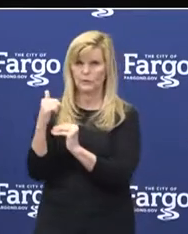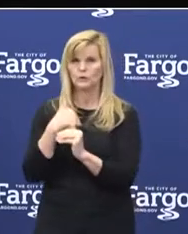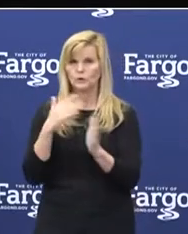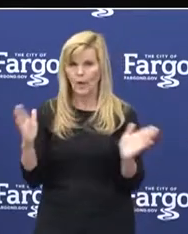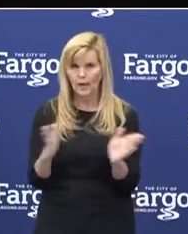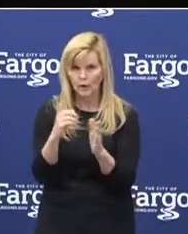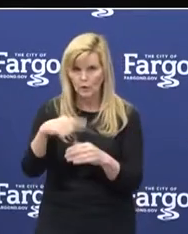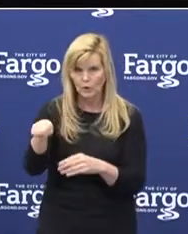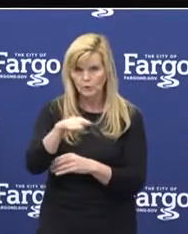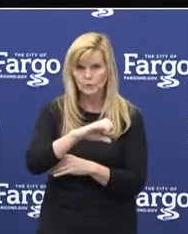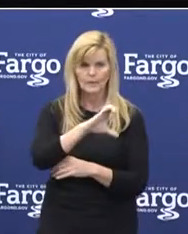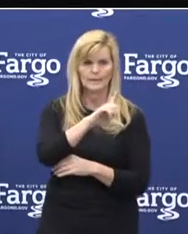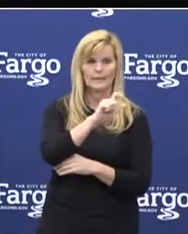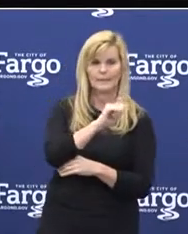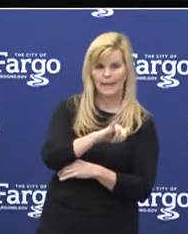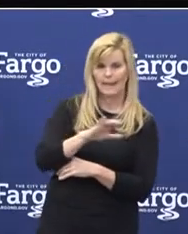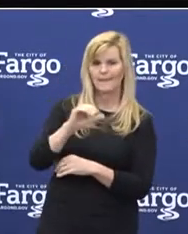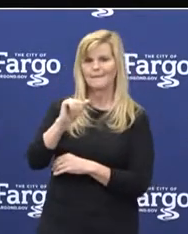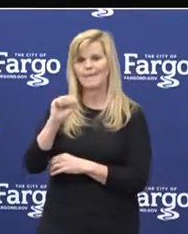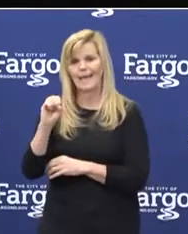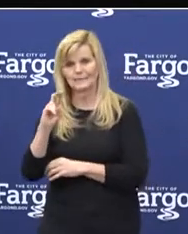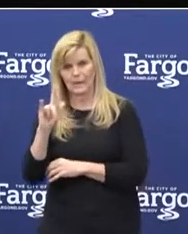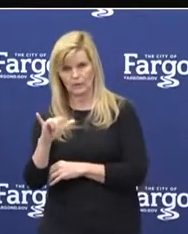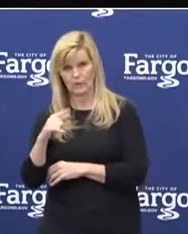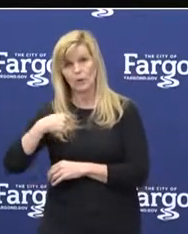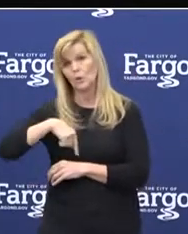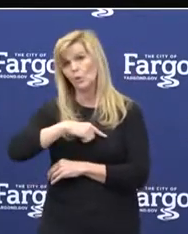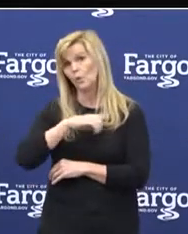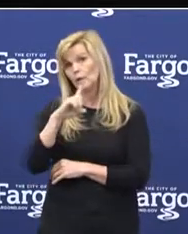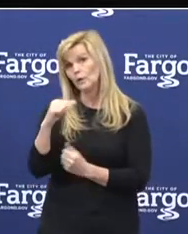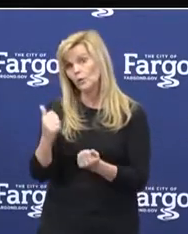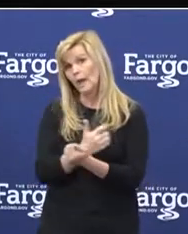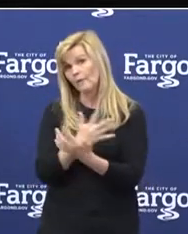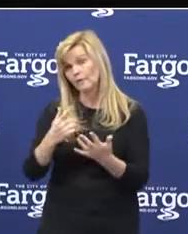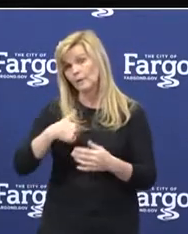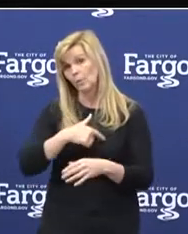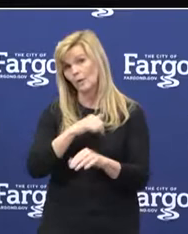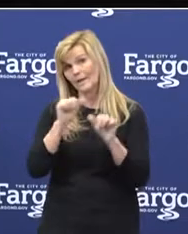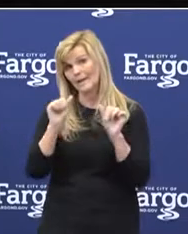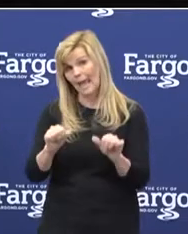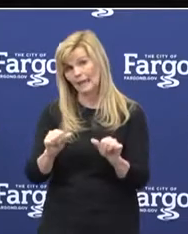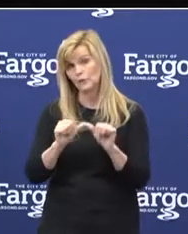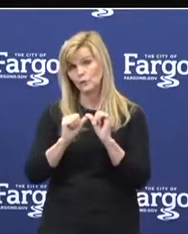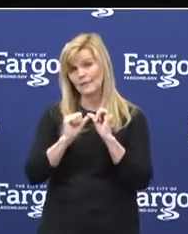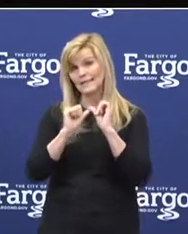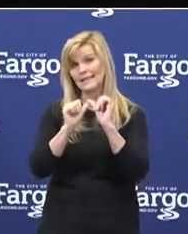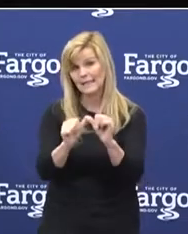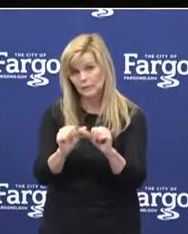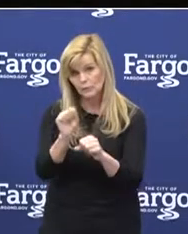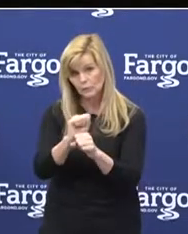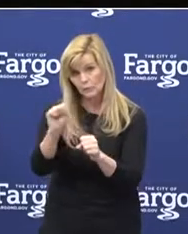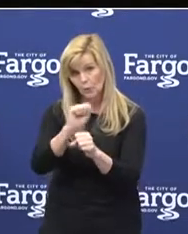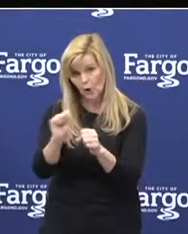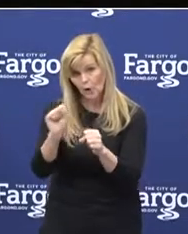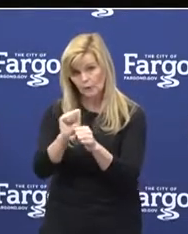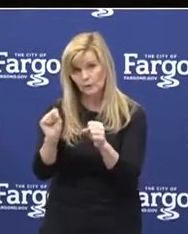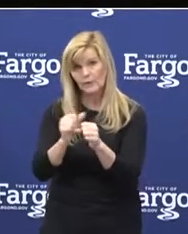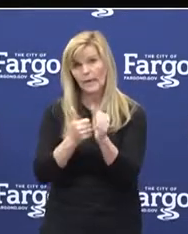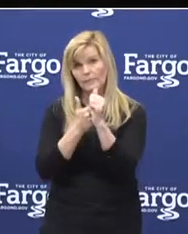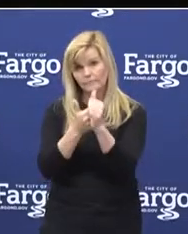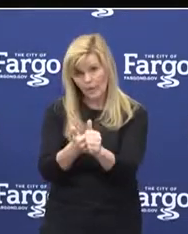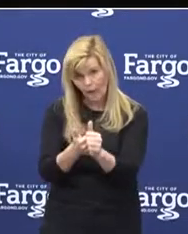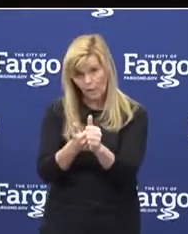Clay County, they're our neighbors, that we have to do everything we can to continue to be vigilant to the healthcare protocols.